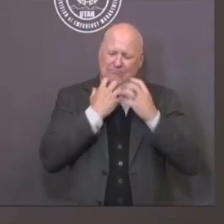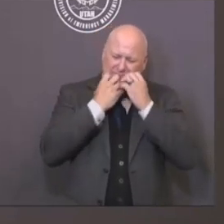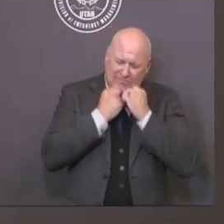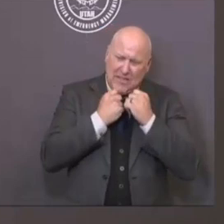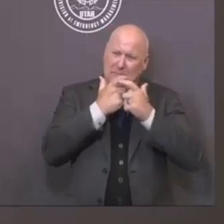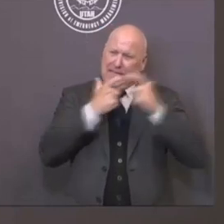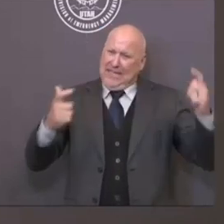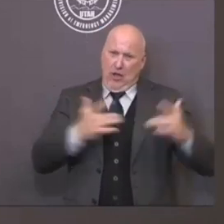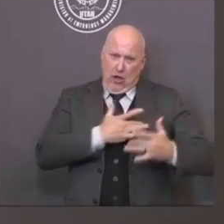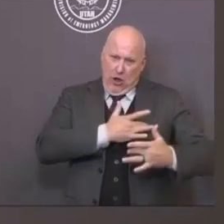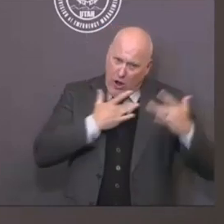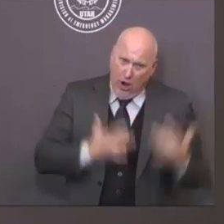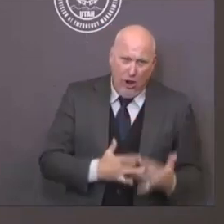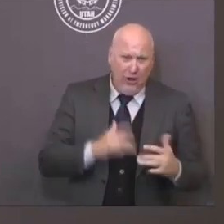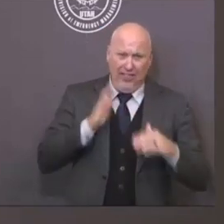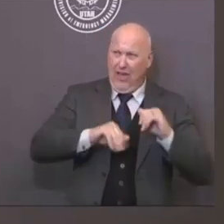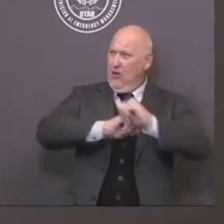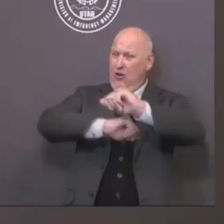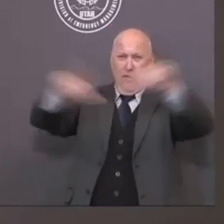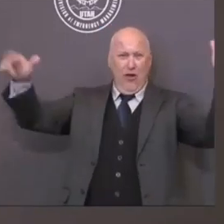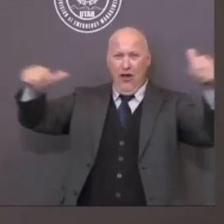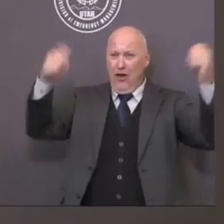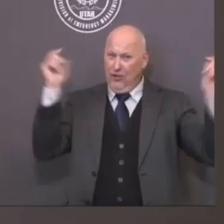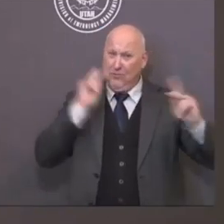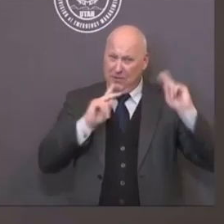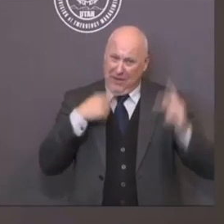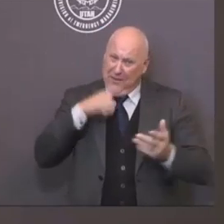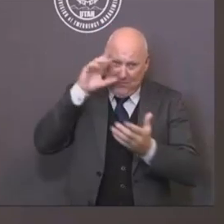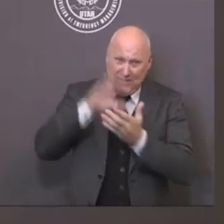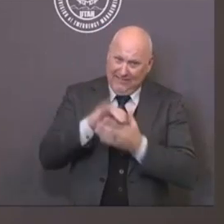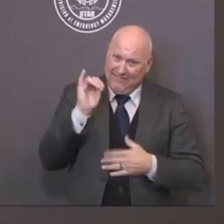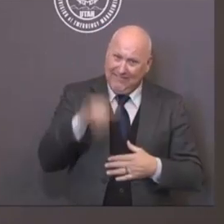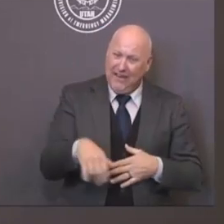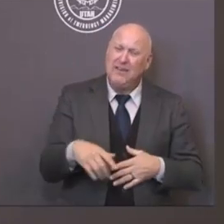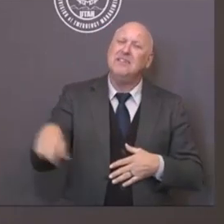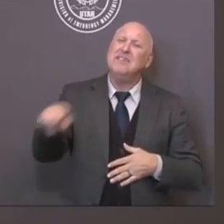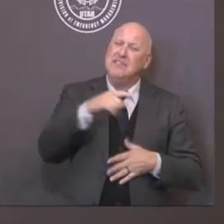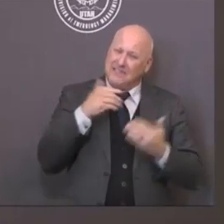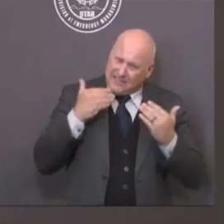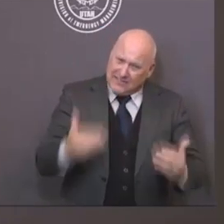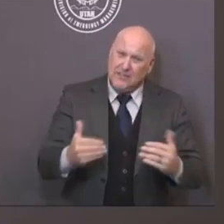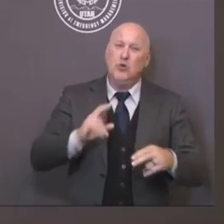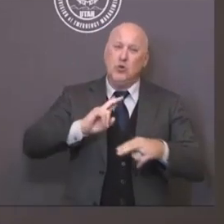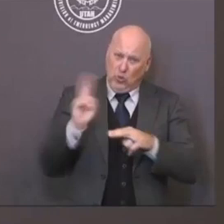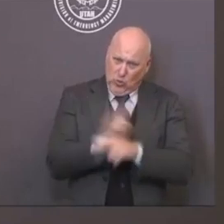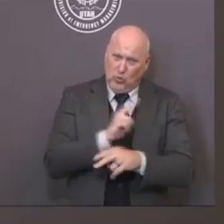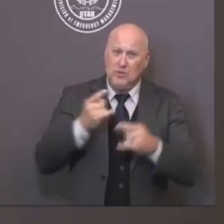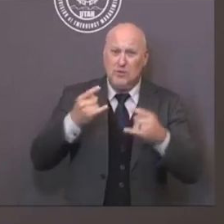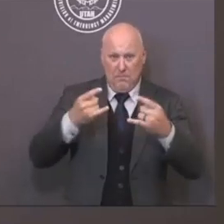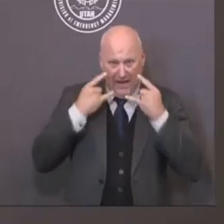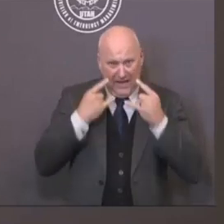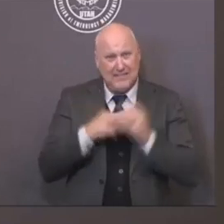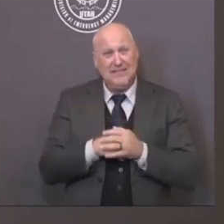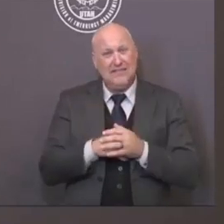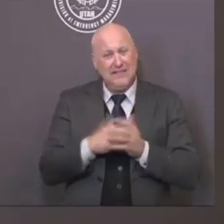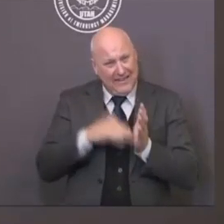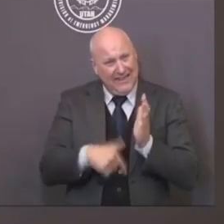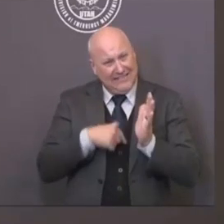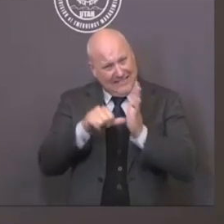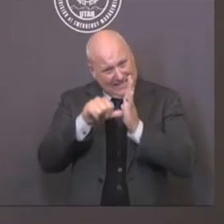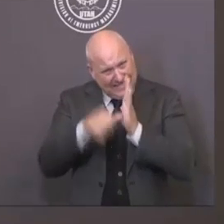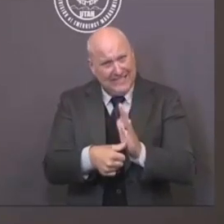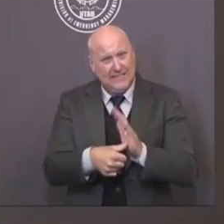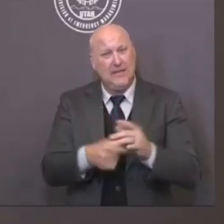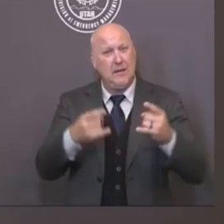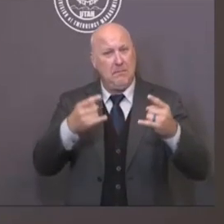push along, push along, all of us working together, we can conquer this. So I appreciate the good work you've done in the past. We need to redouble our